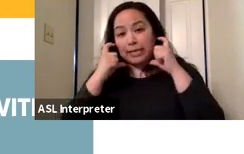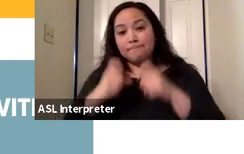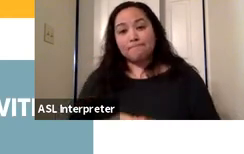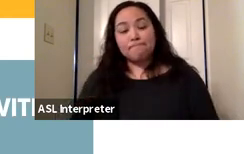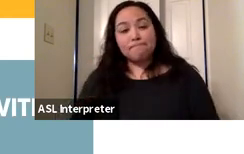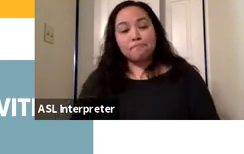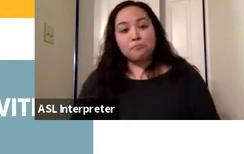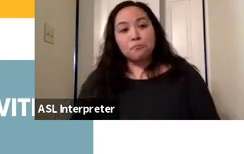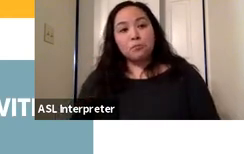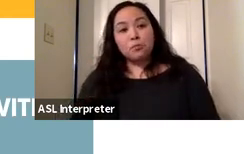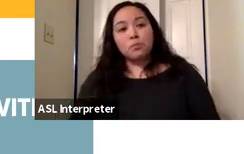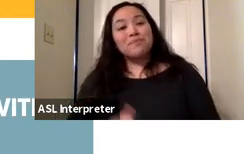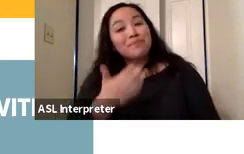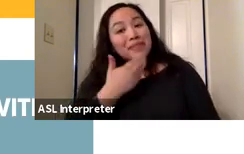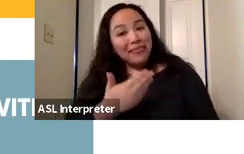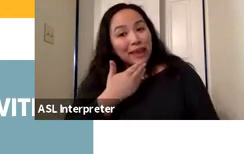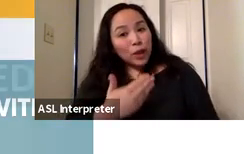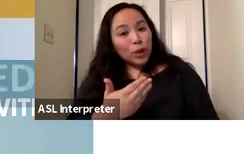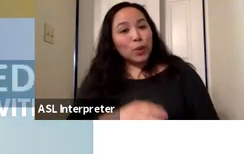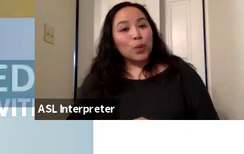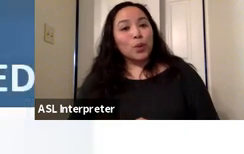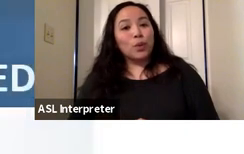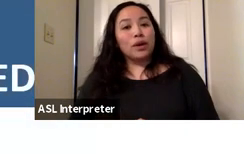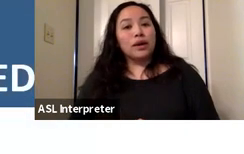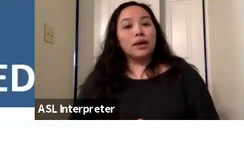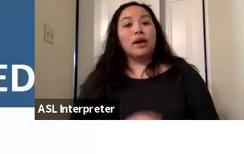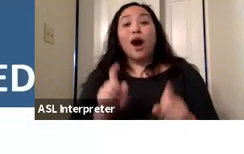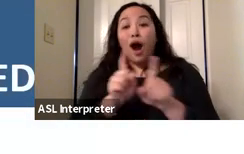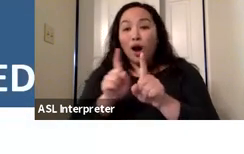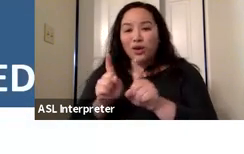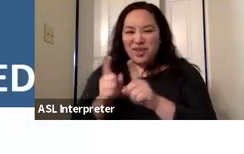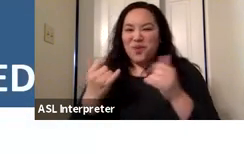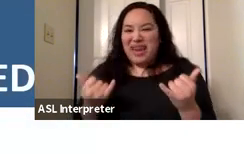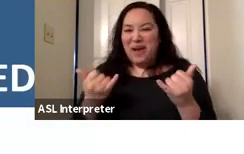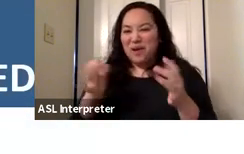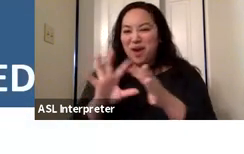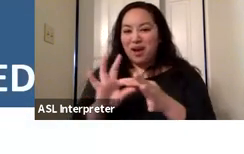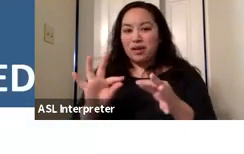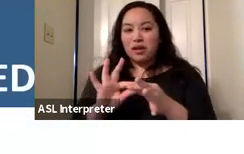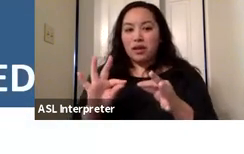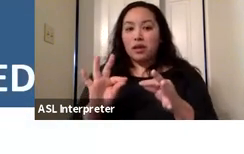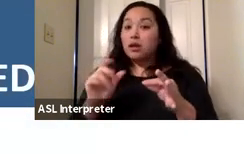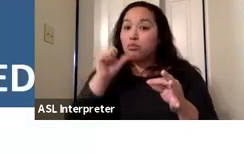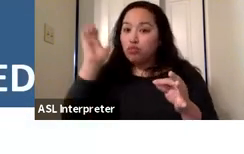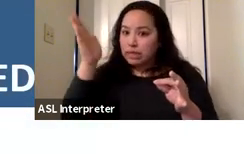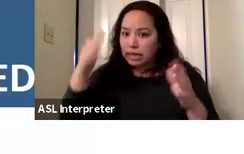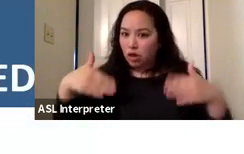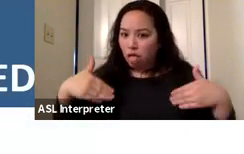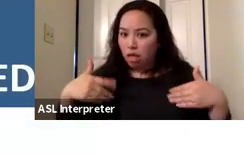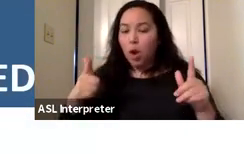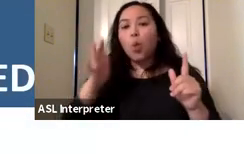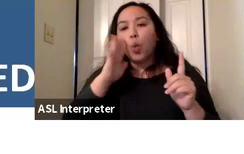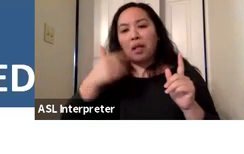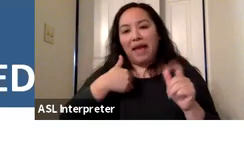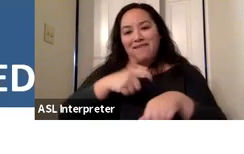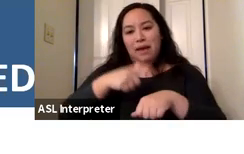Thank you, Dr. Moss and I'll just end with our, I'm not ending the presentation just to be clear we'll have time for